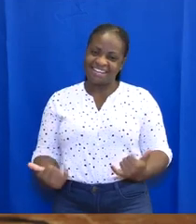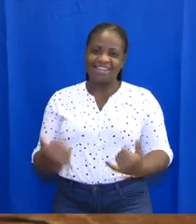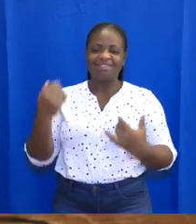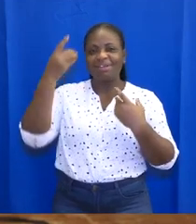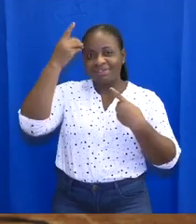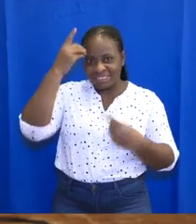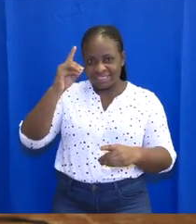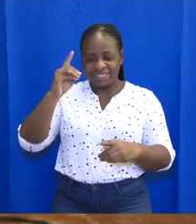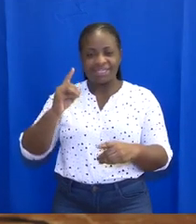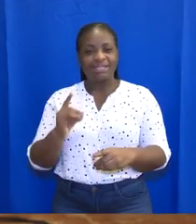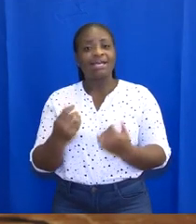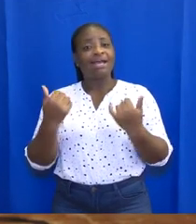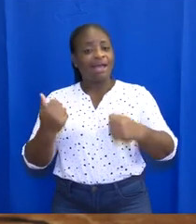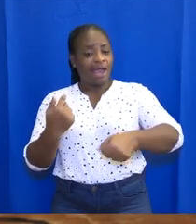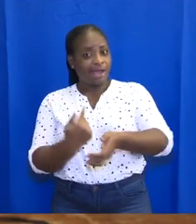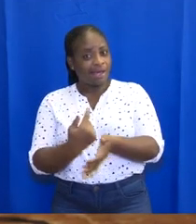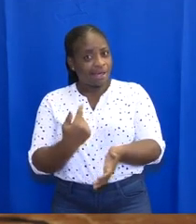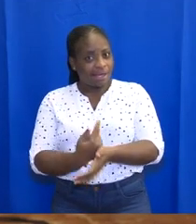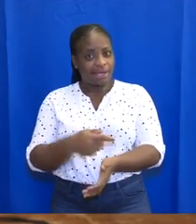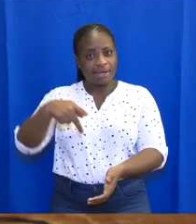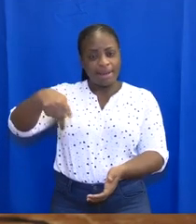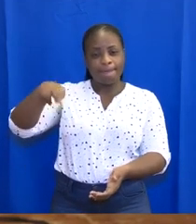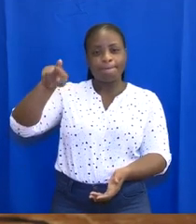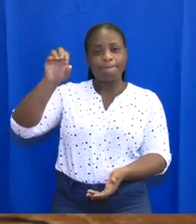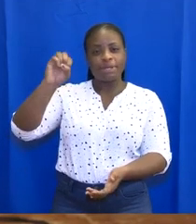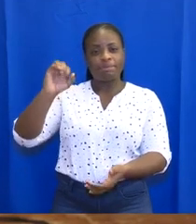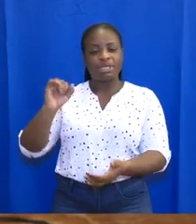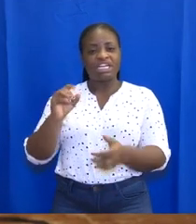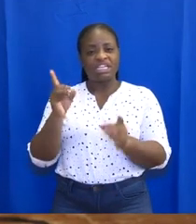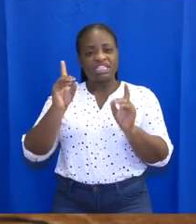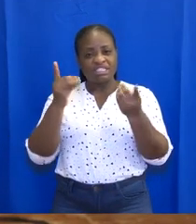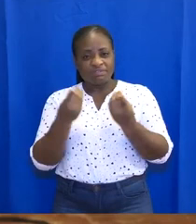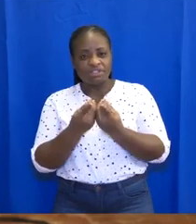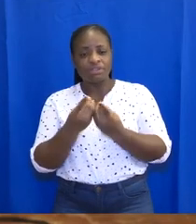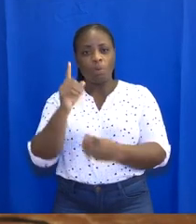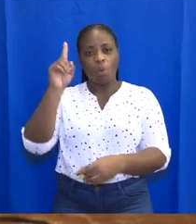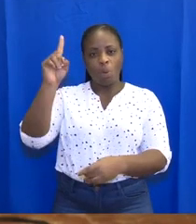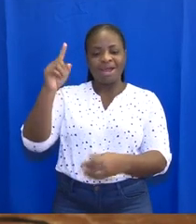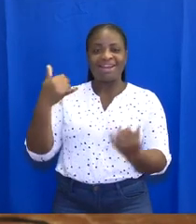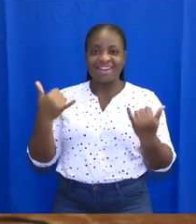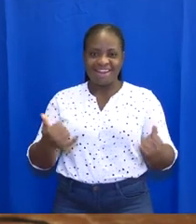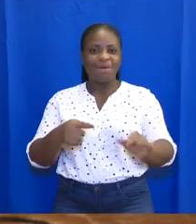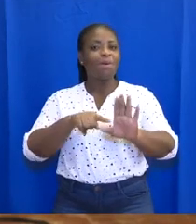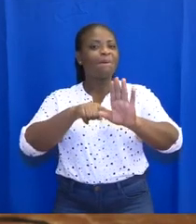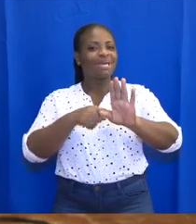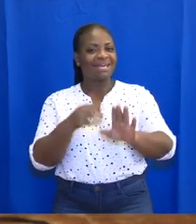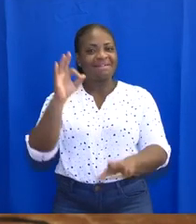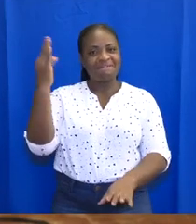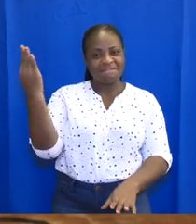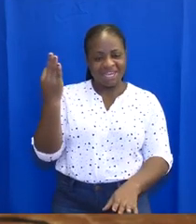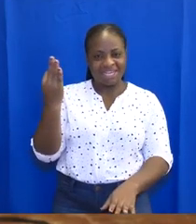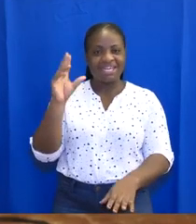the Ghana Premier League and the Division I Football League will restart on Friday,